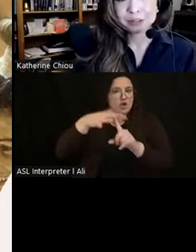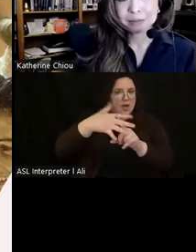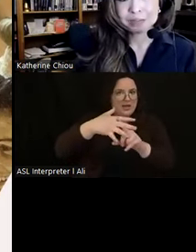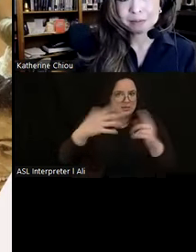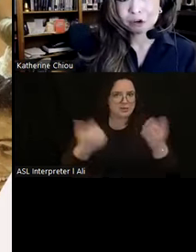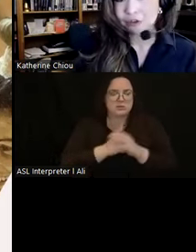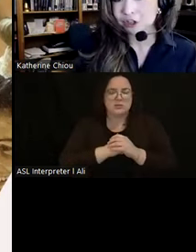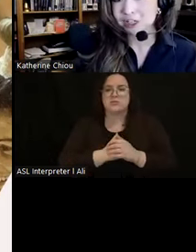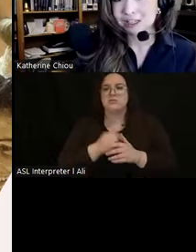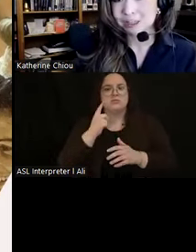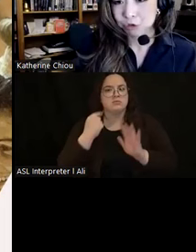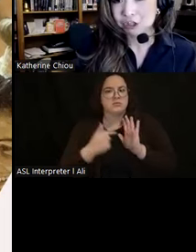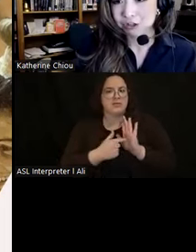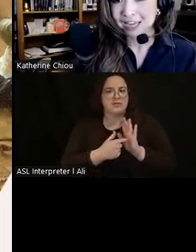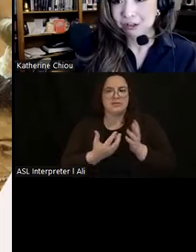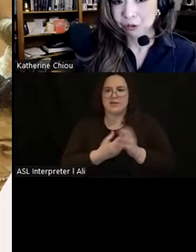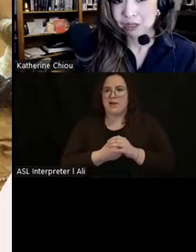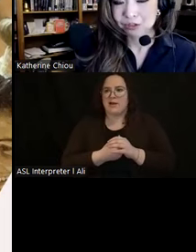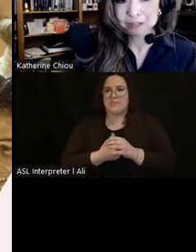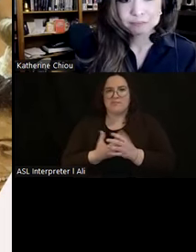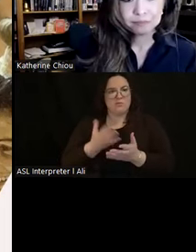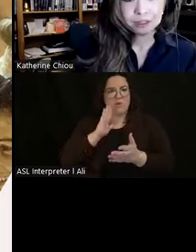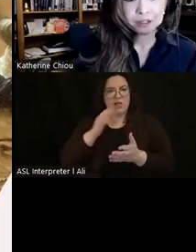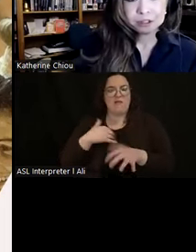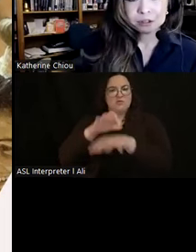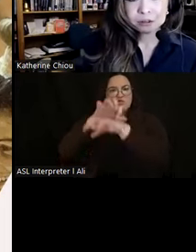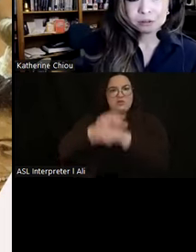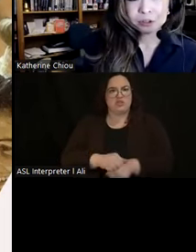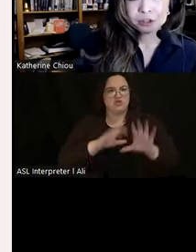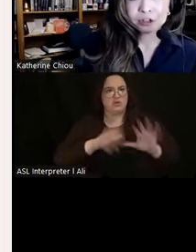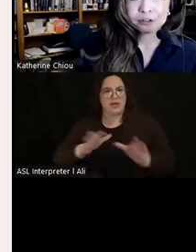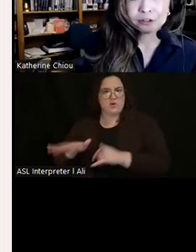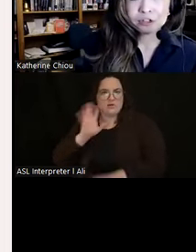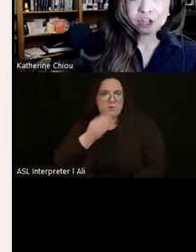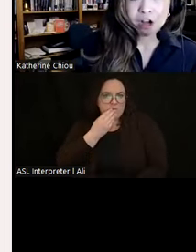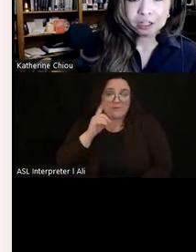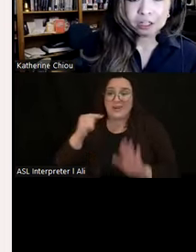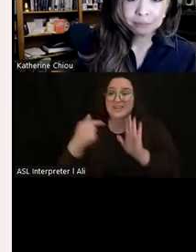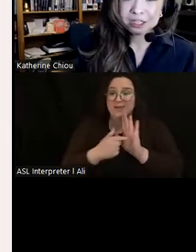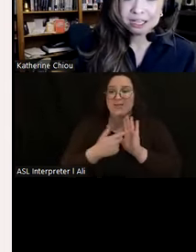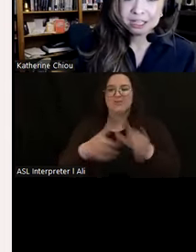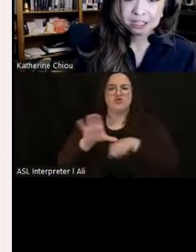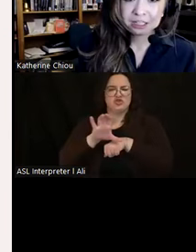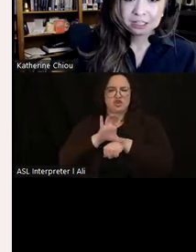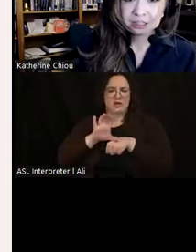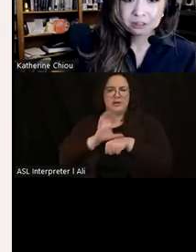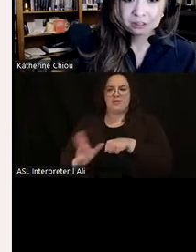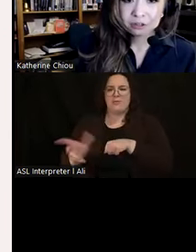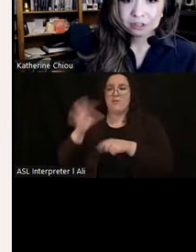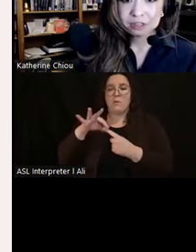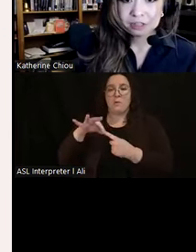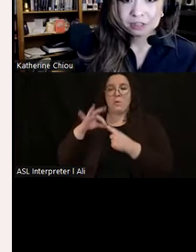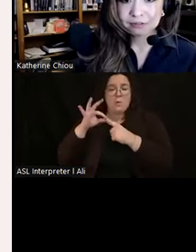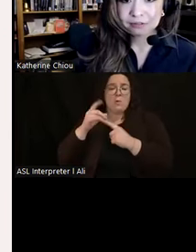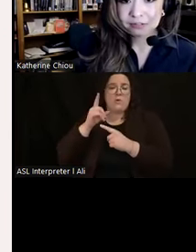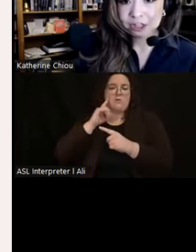example, sometimes overturning some traditional categories, right? We know of chocolate, for example, once an exclusive luxury of